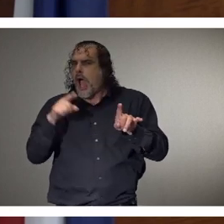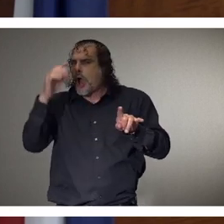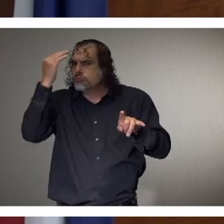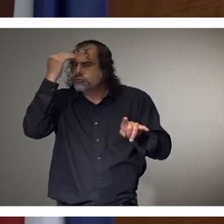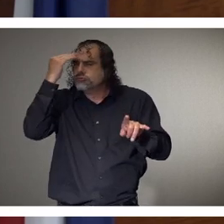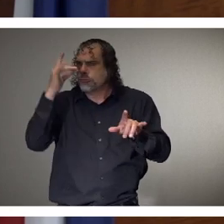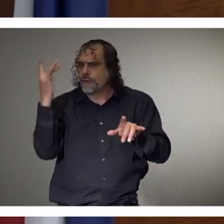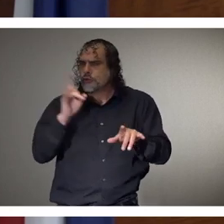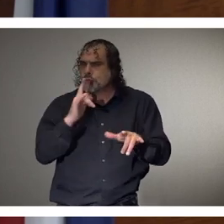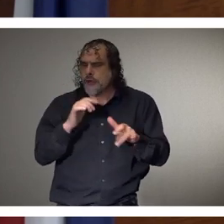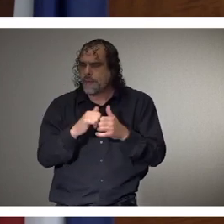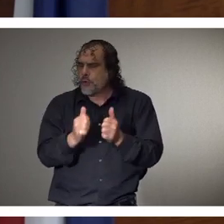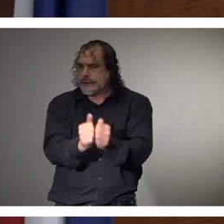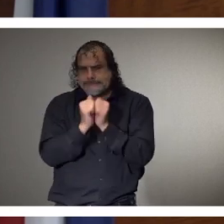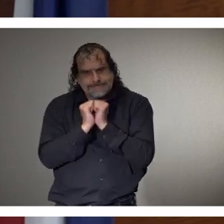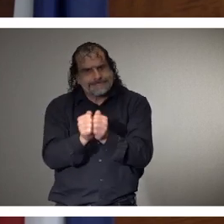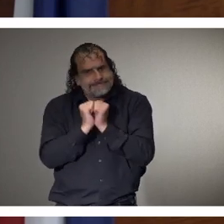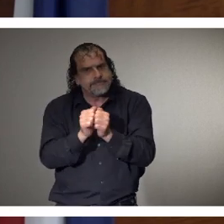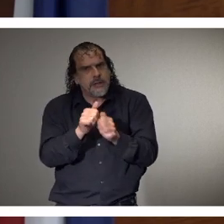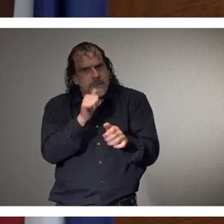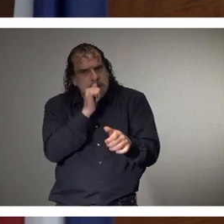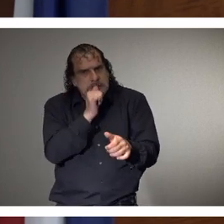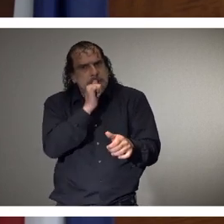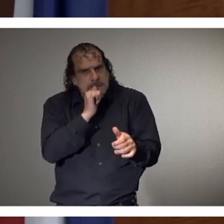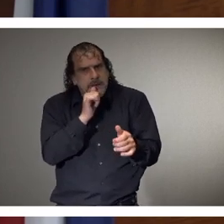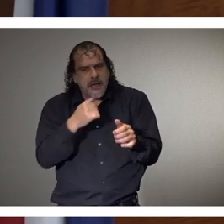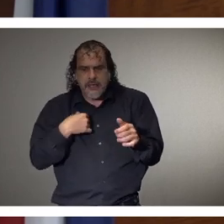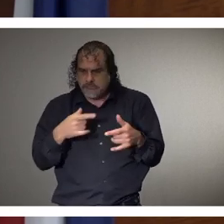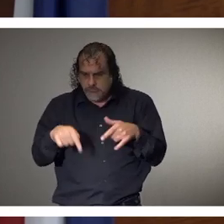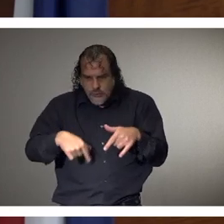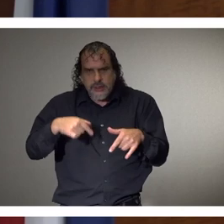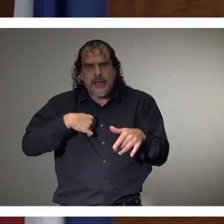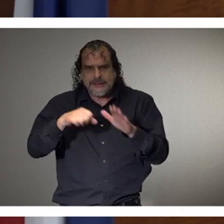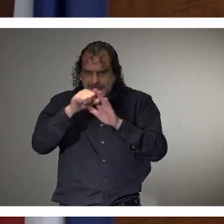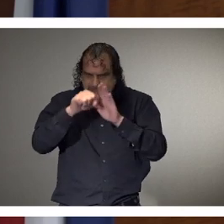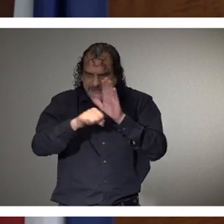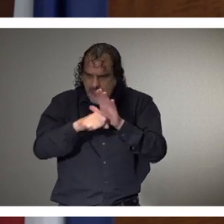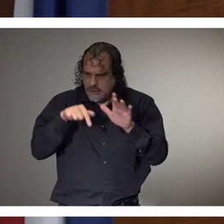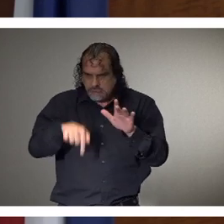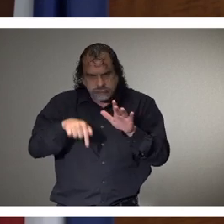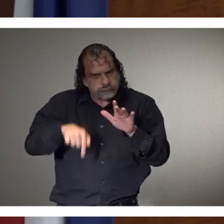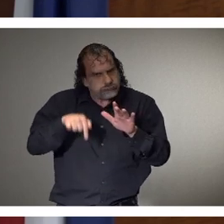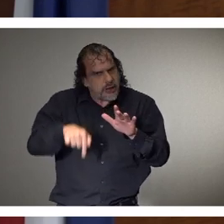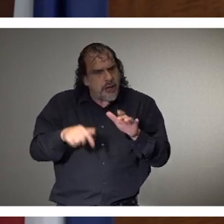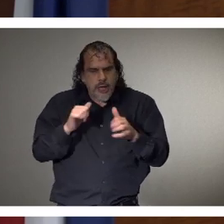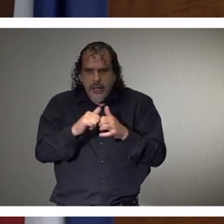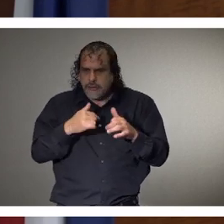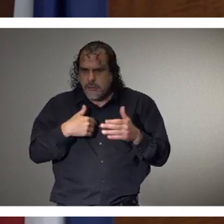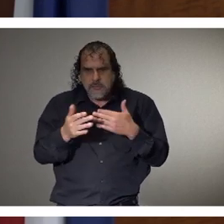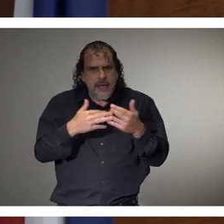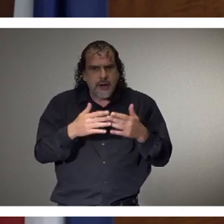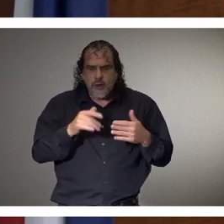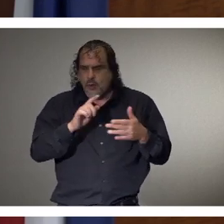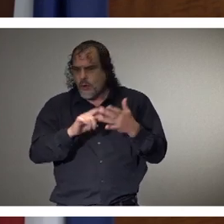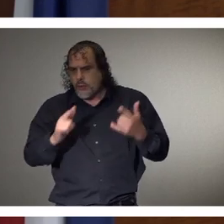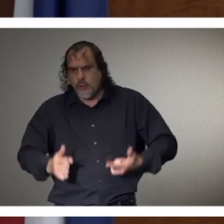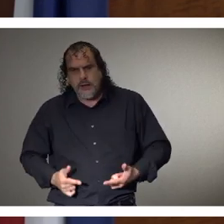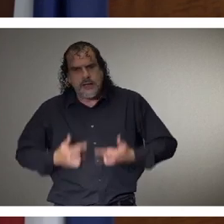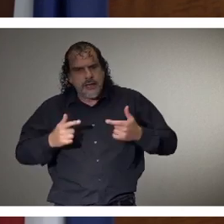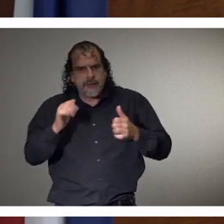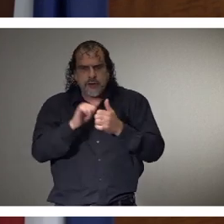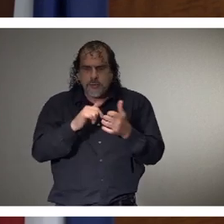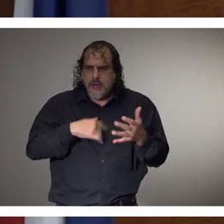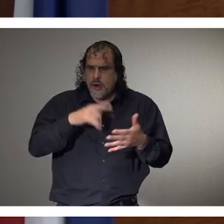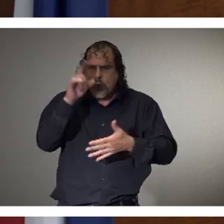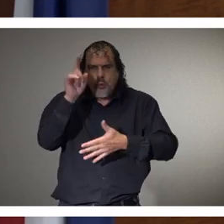if we can stick together and if we, as a state, no matter where we come from, no matter our geographic, uh, diversity,